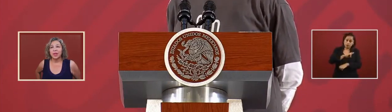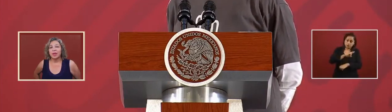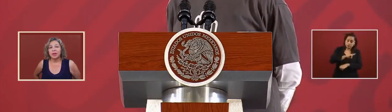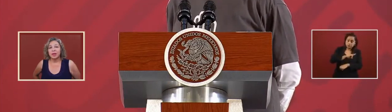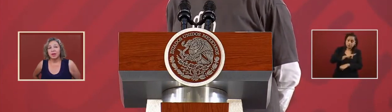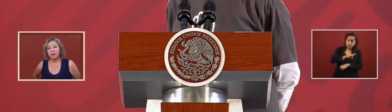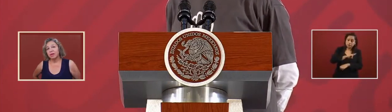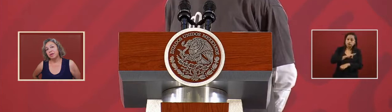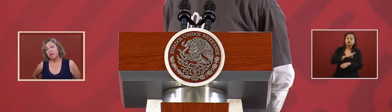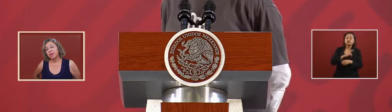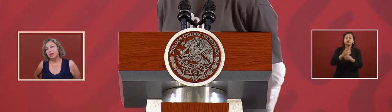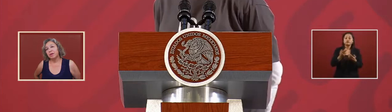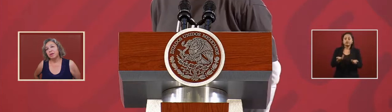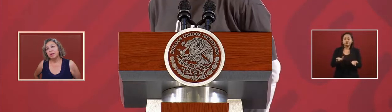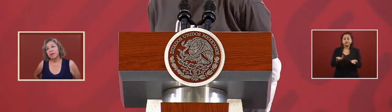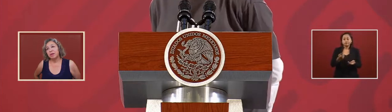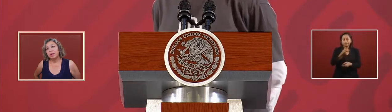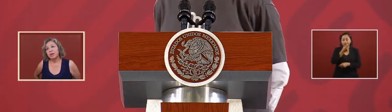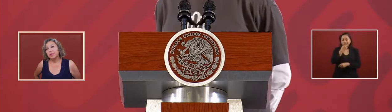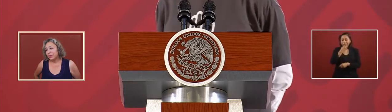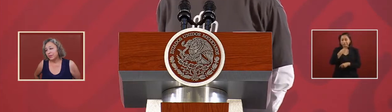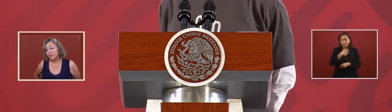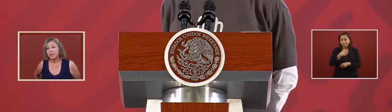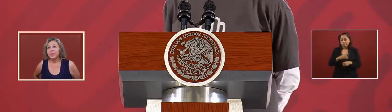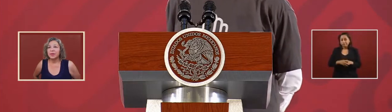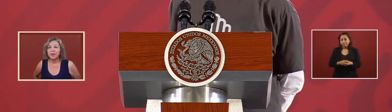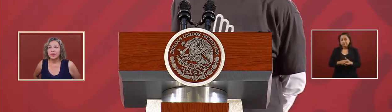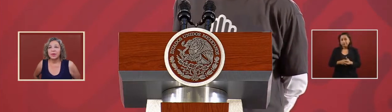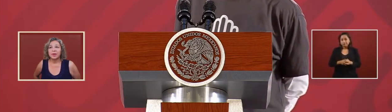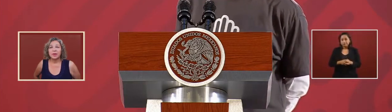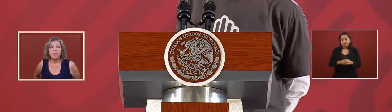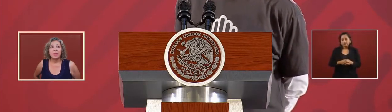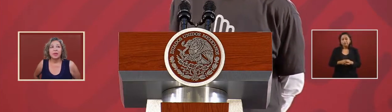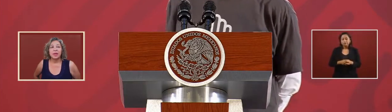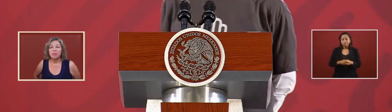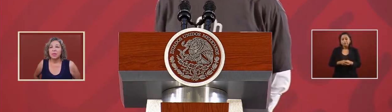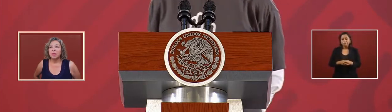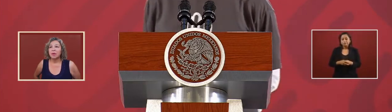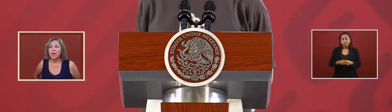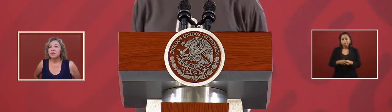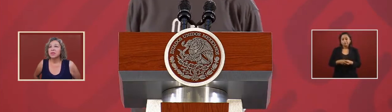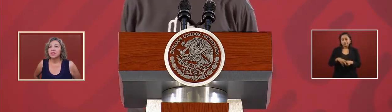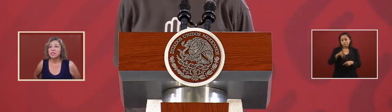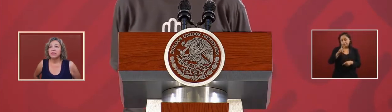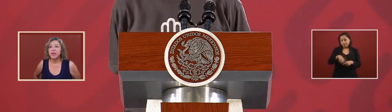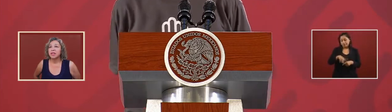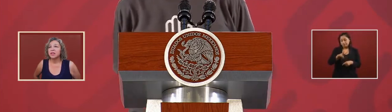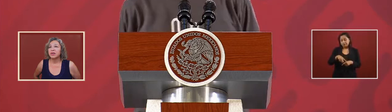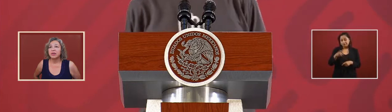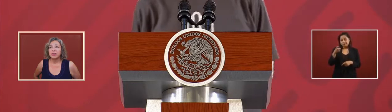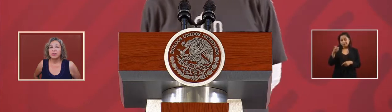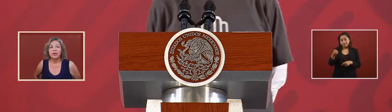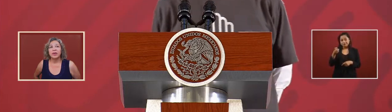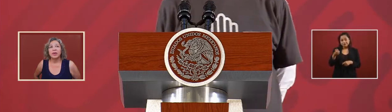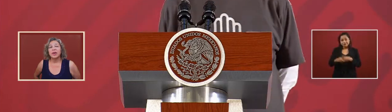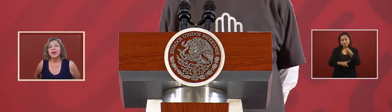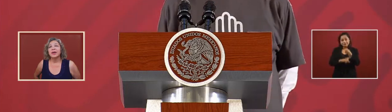came to this failure